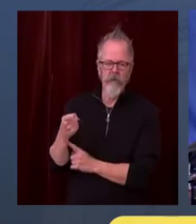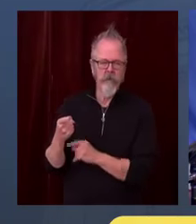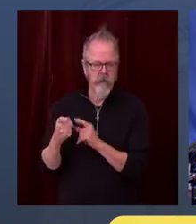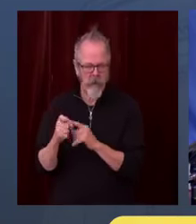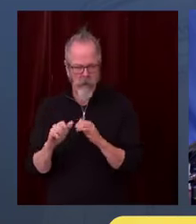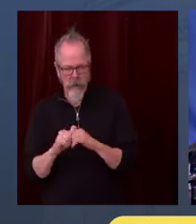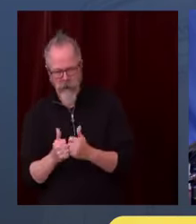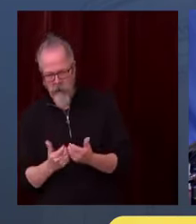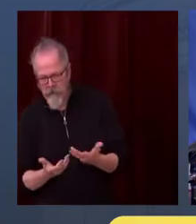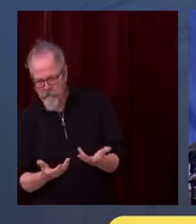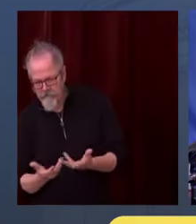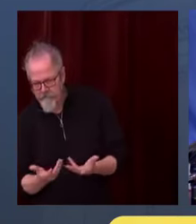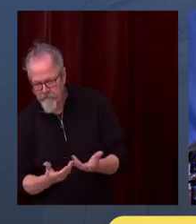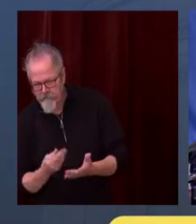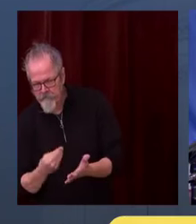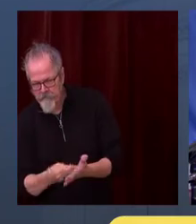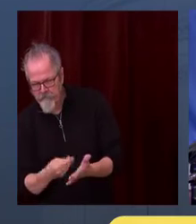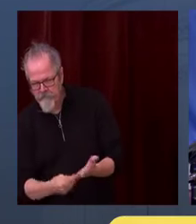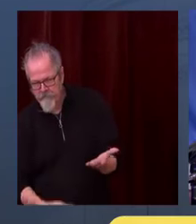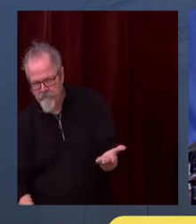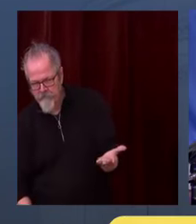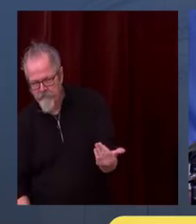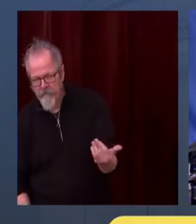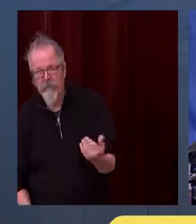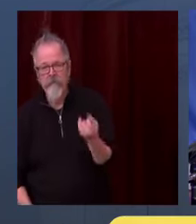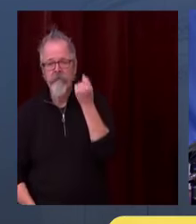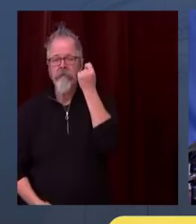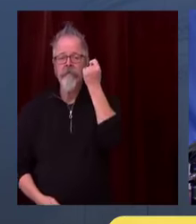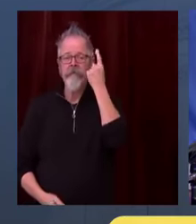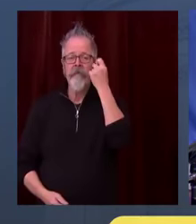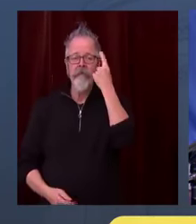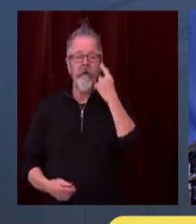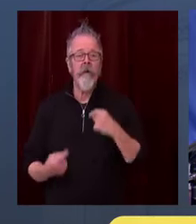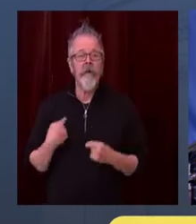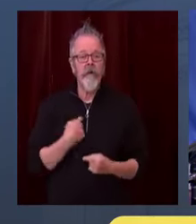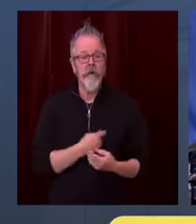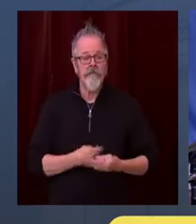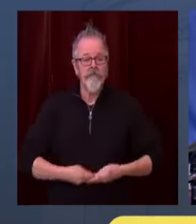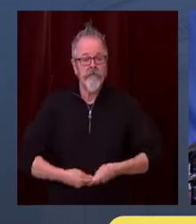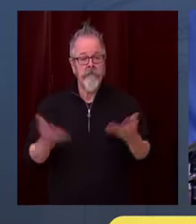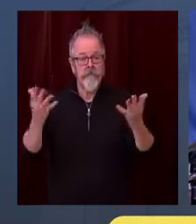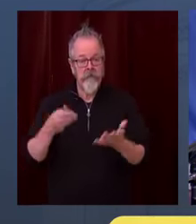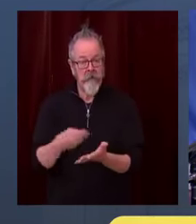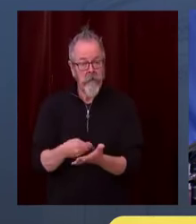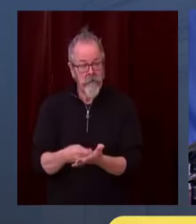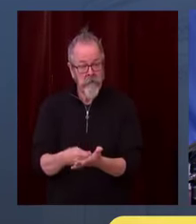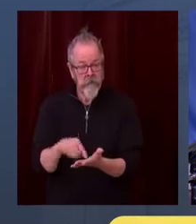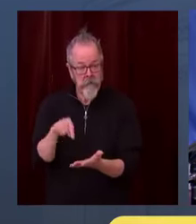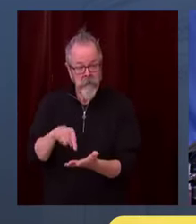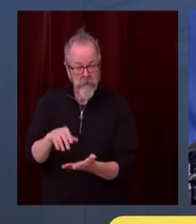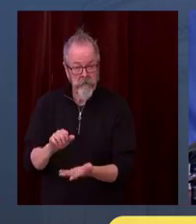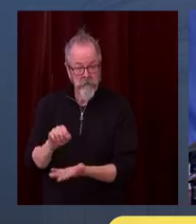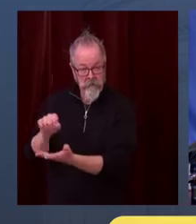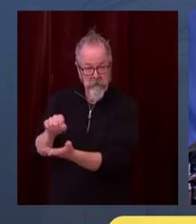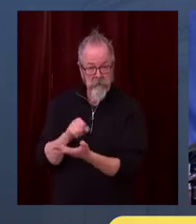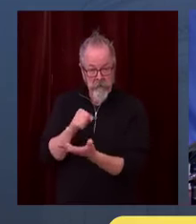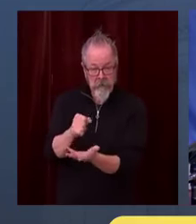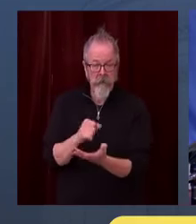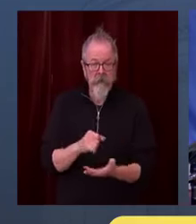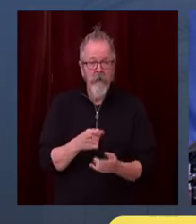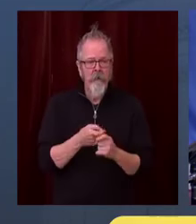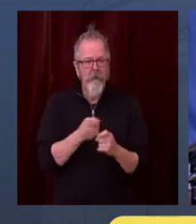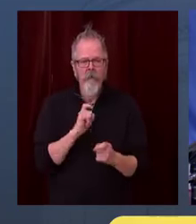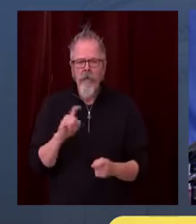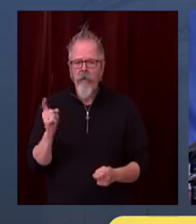So people who do want to do this, we need them to help us figure out how to finance this. And that sometimes is a challenge.